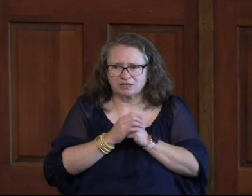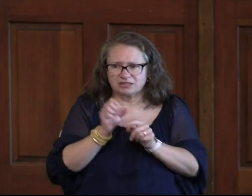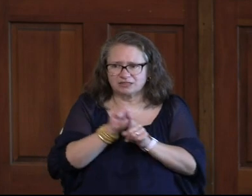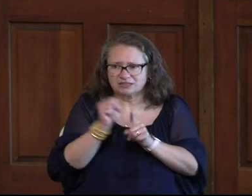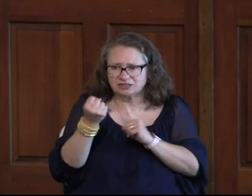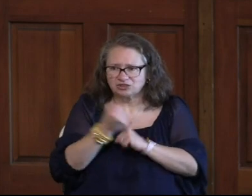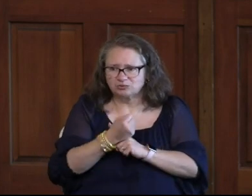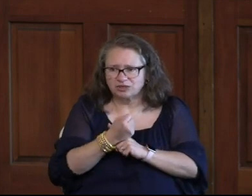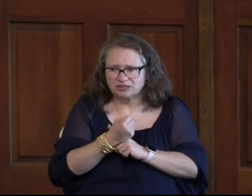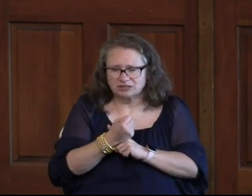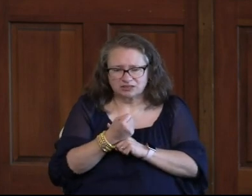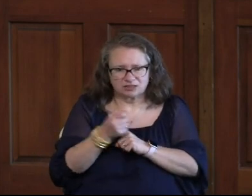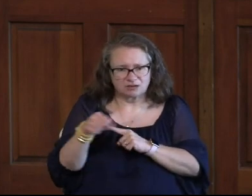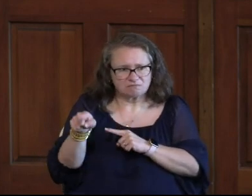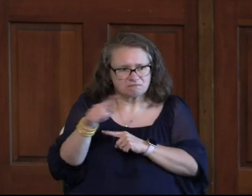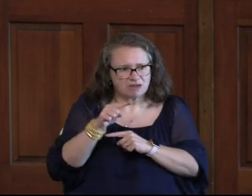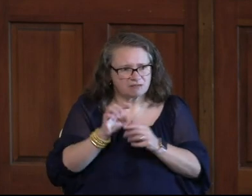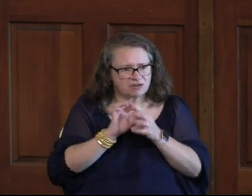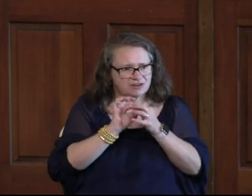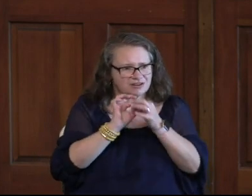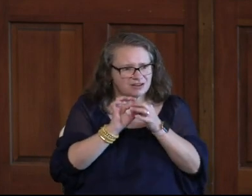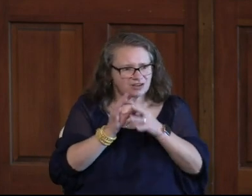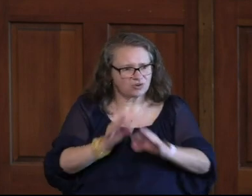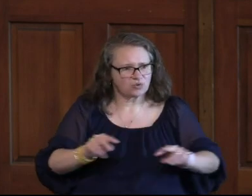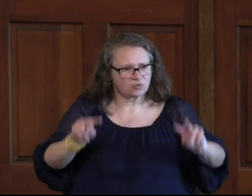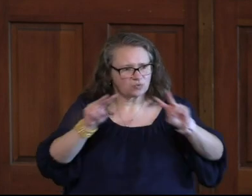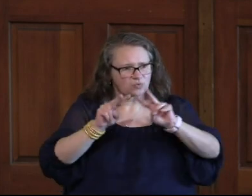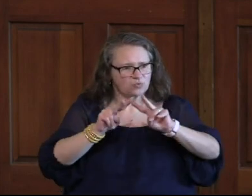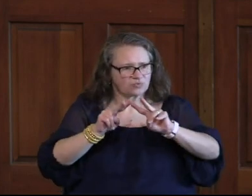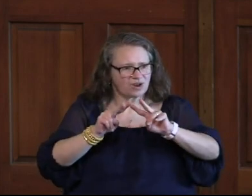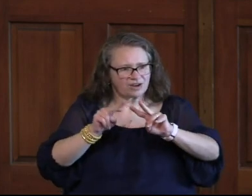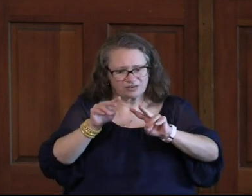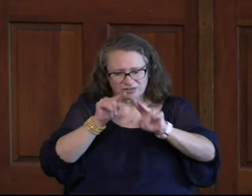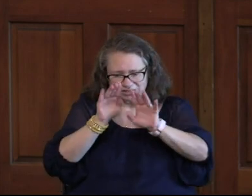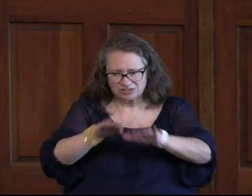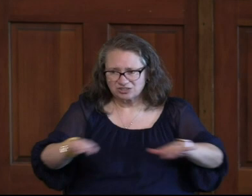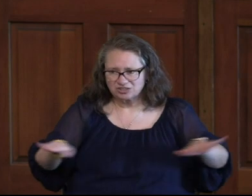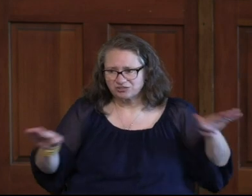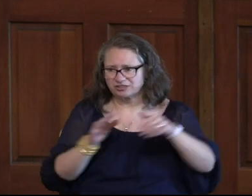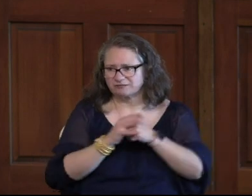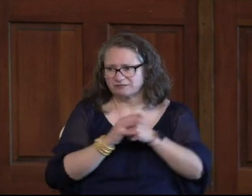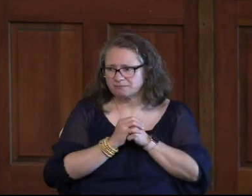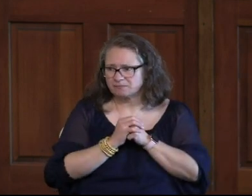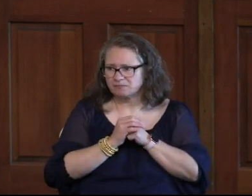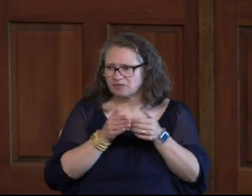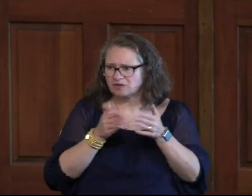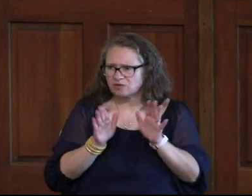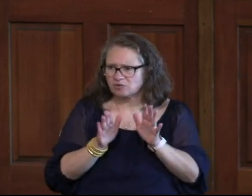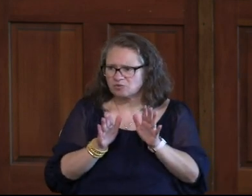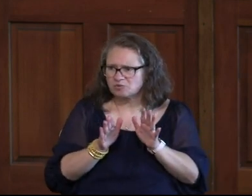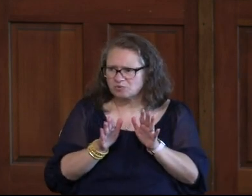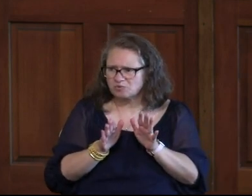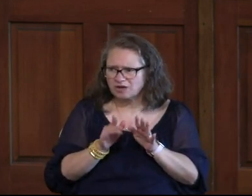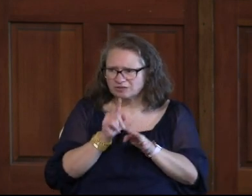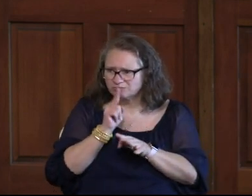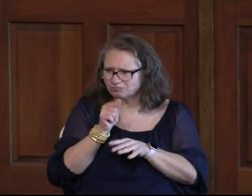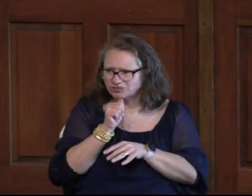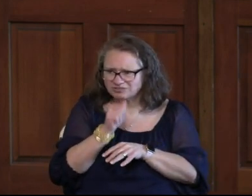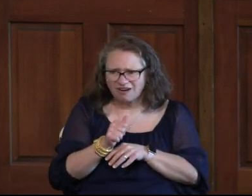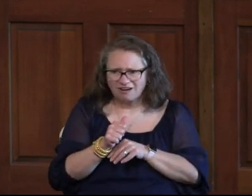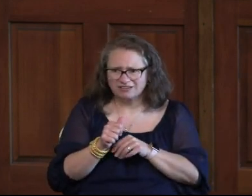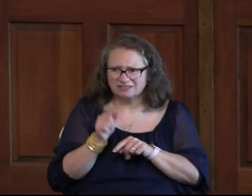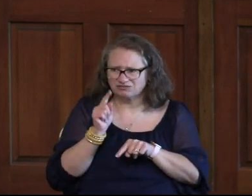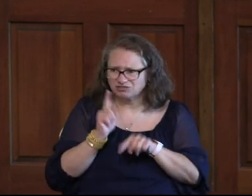Situation Are You Maybe Connecting Your Worth And Your Identity To These Little Ones In A Way That You Shouldn't